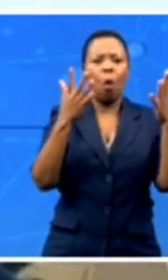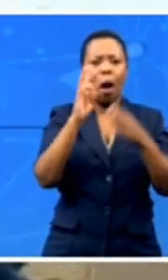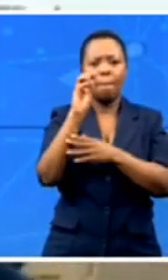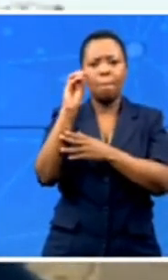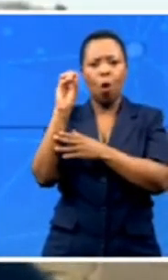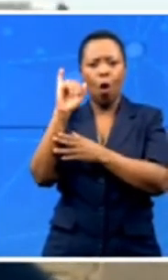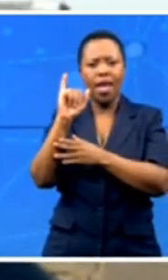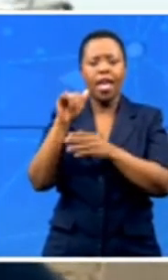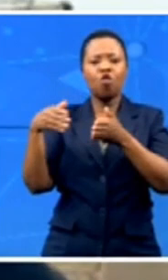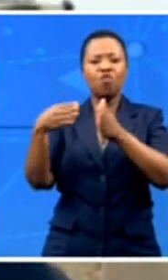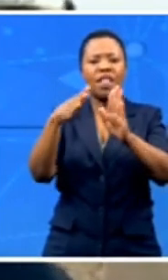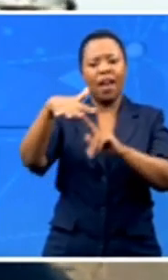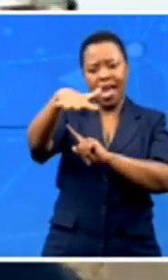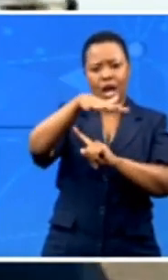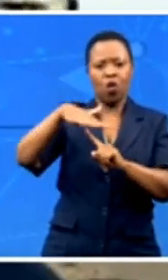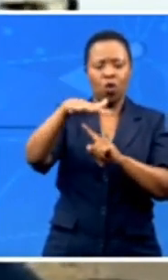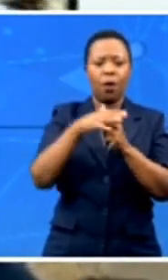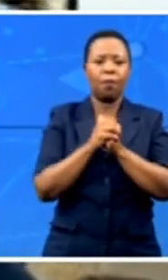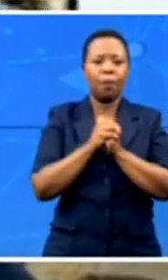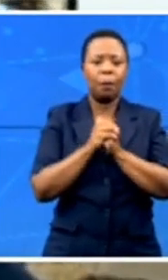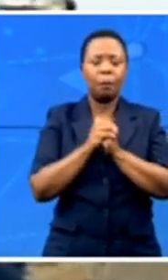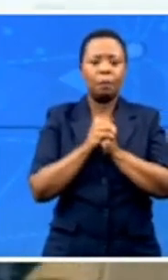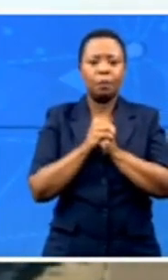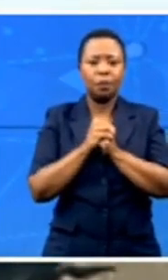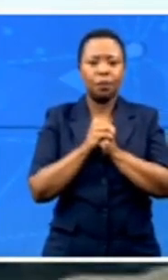protesters, which is about 2 million.